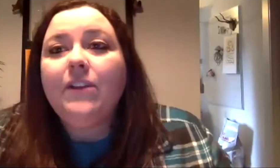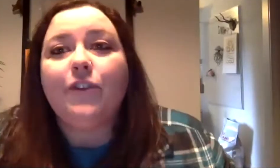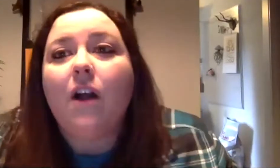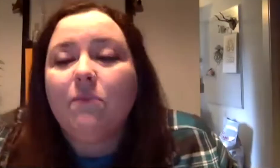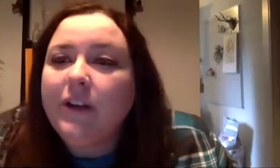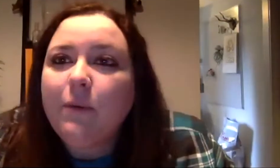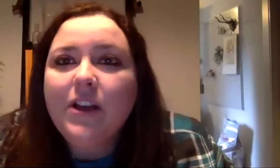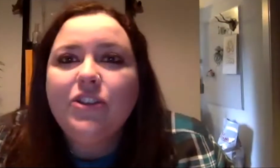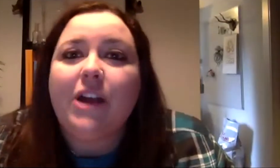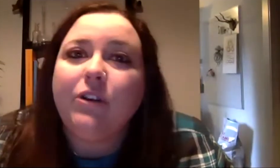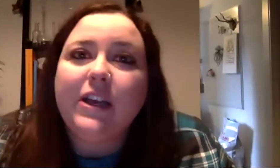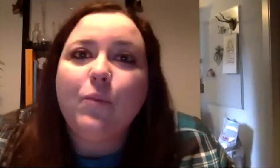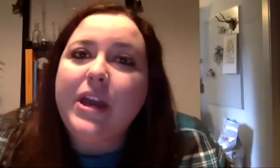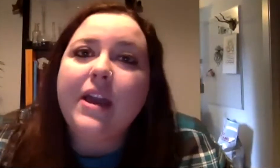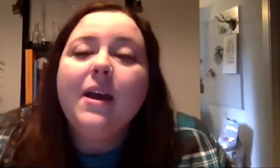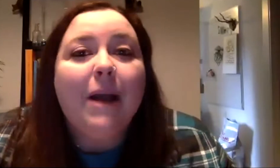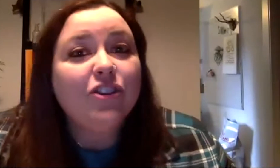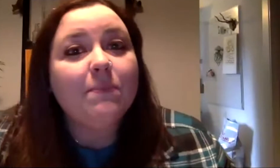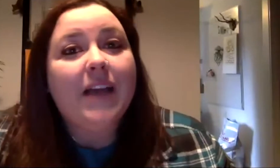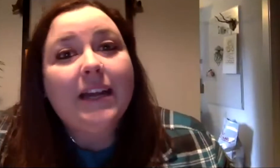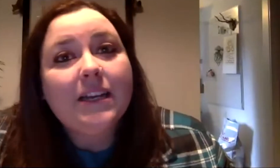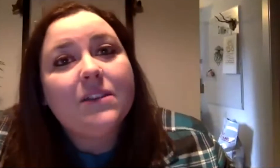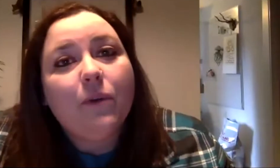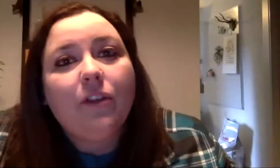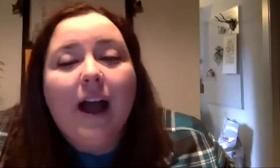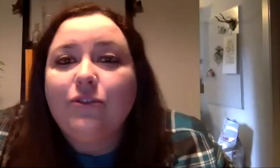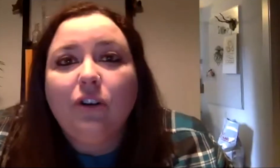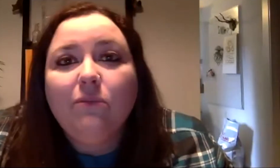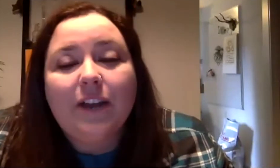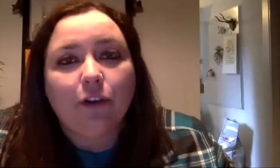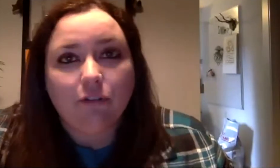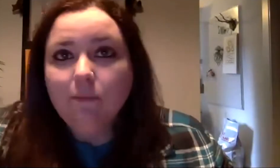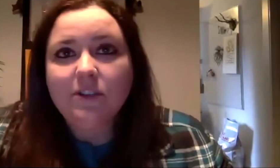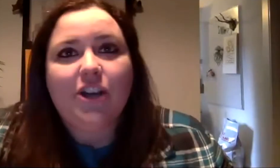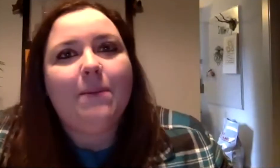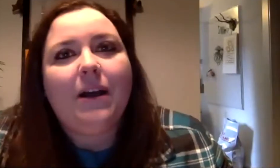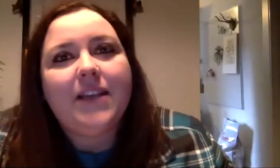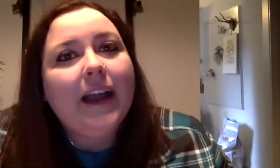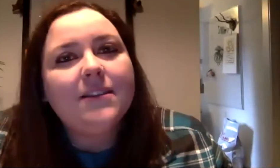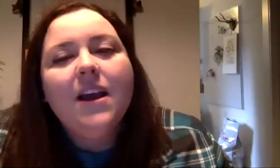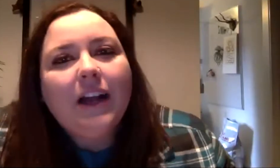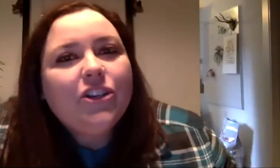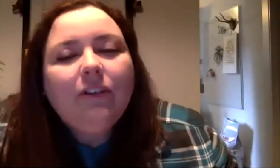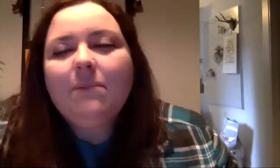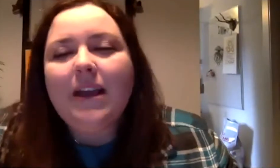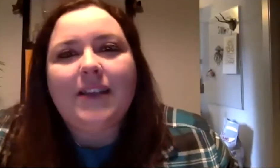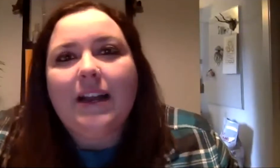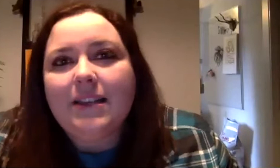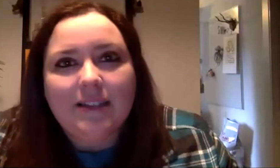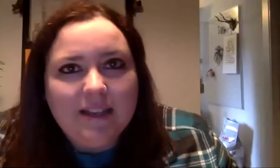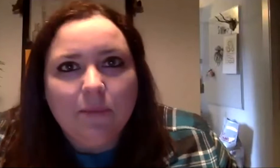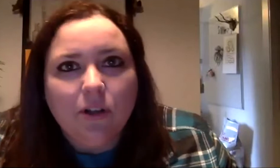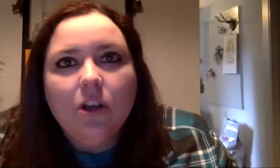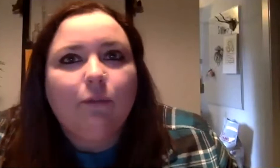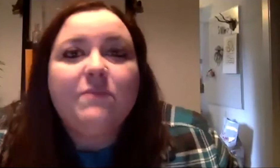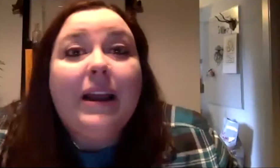-profit, if you're not familiar with us, generally we match up scientists with classrooms and other groups to chat about science and generally make science